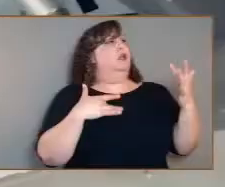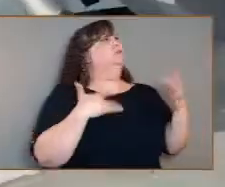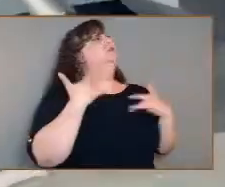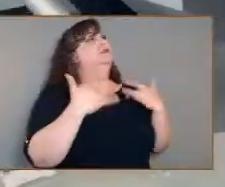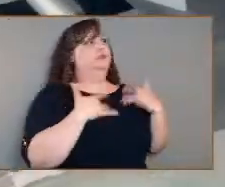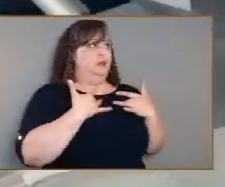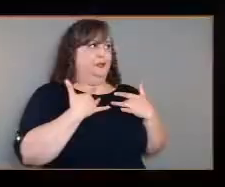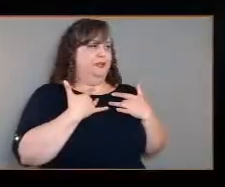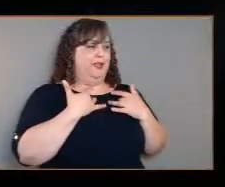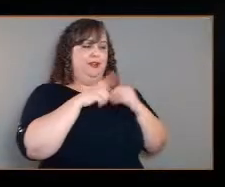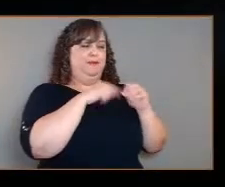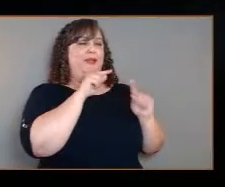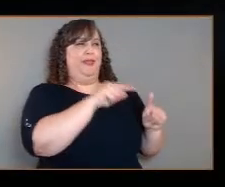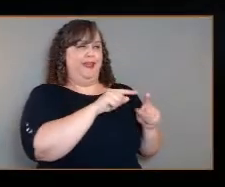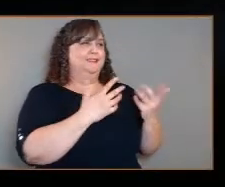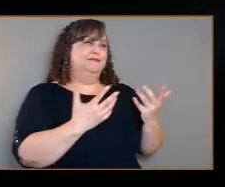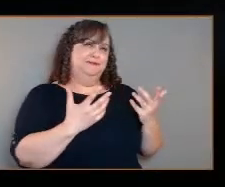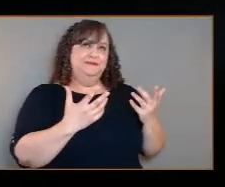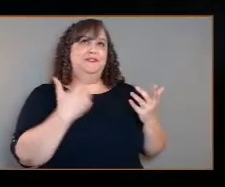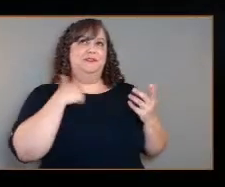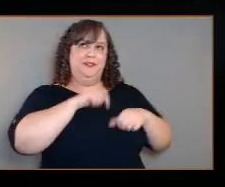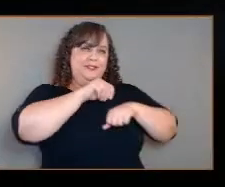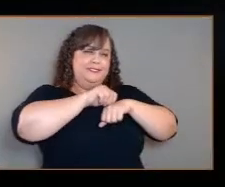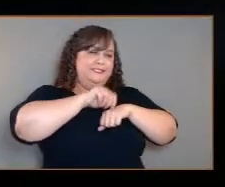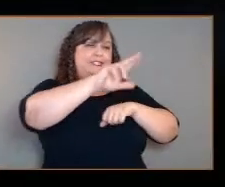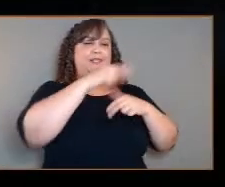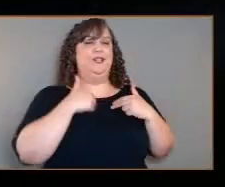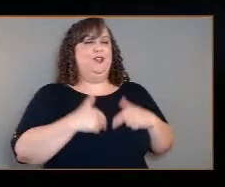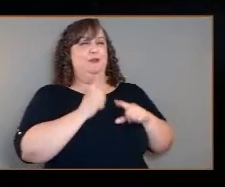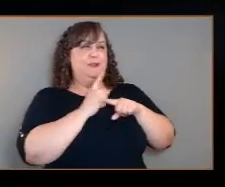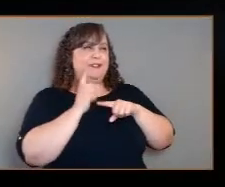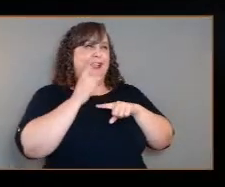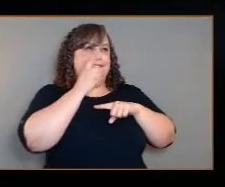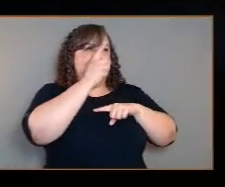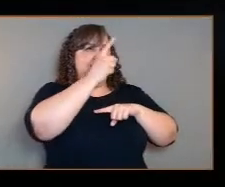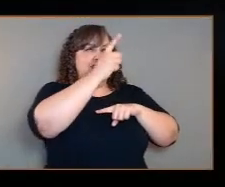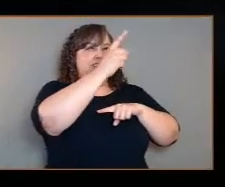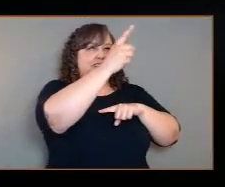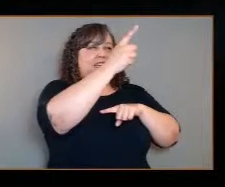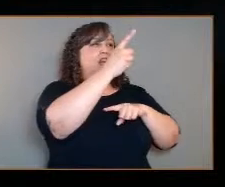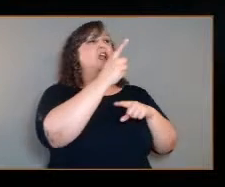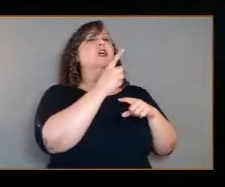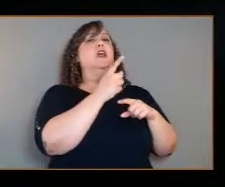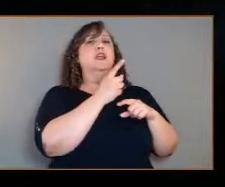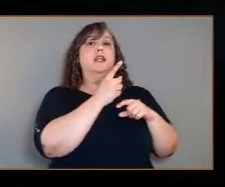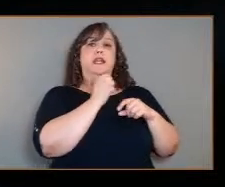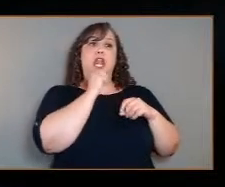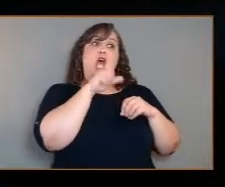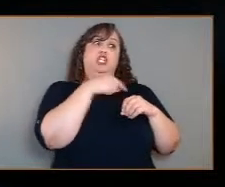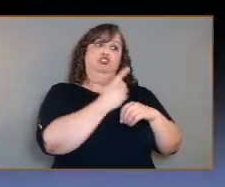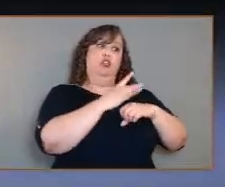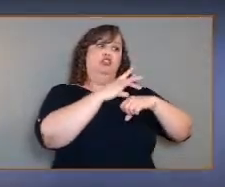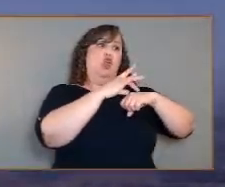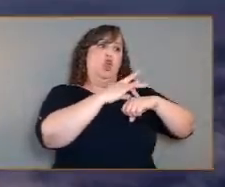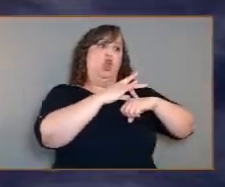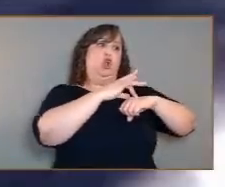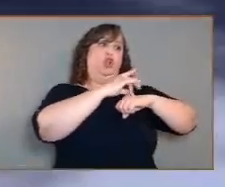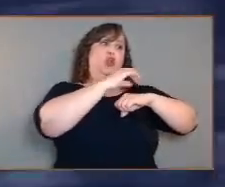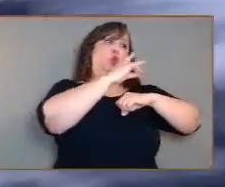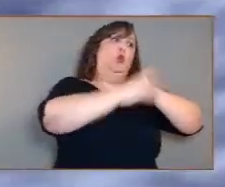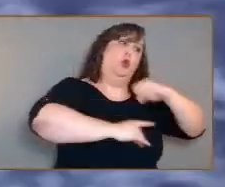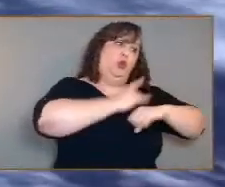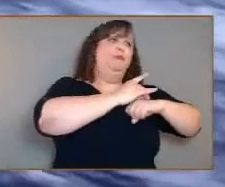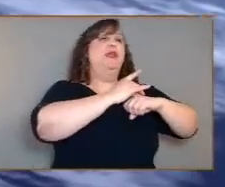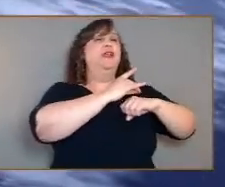back out into the cosmos, further out of low Earth orbit, but we're also going to be